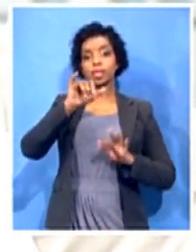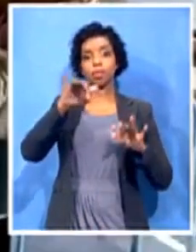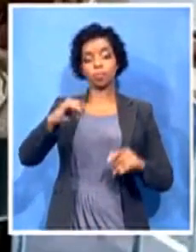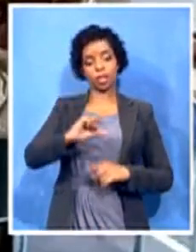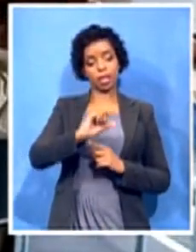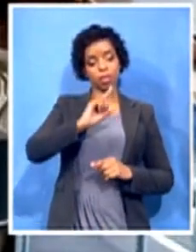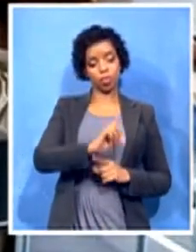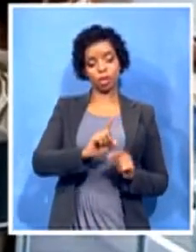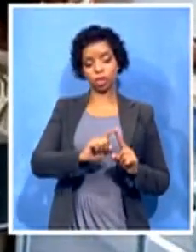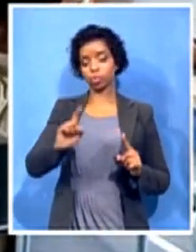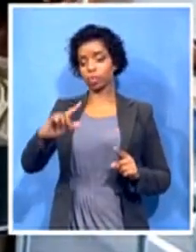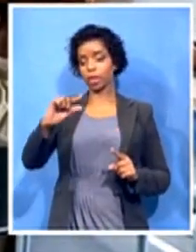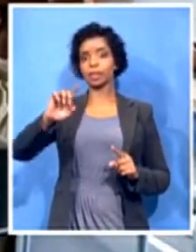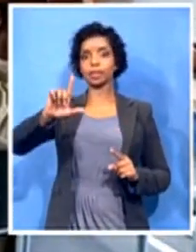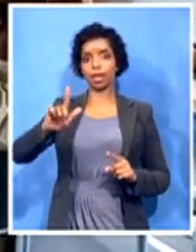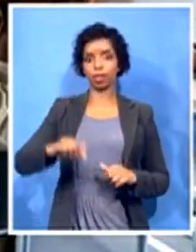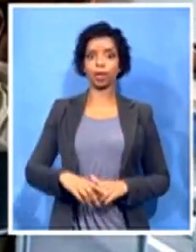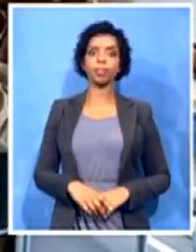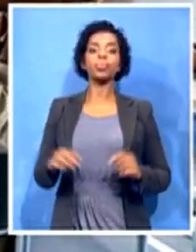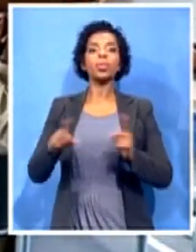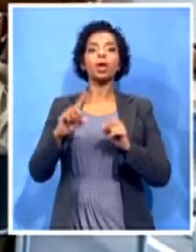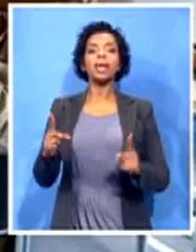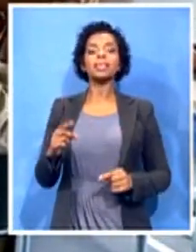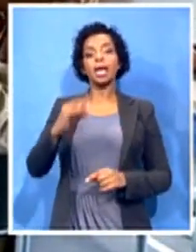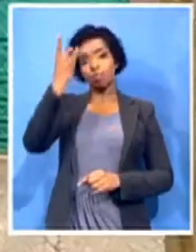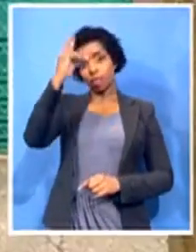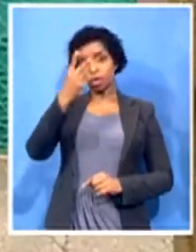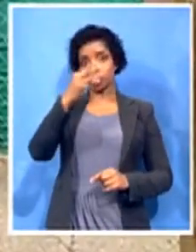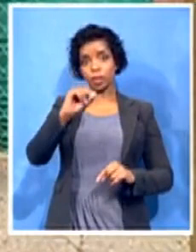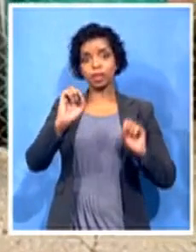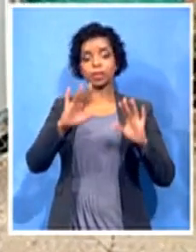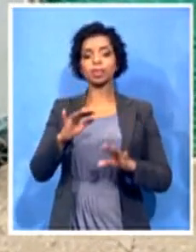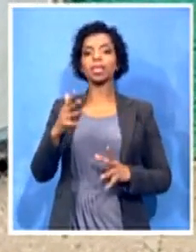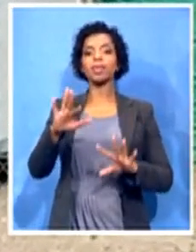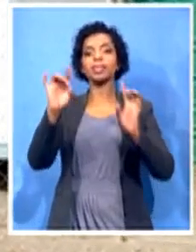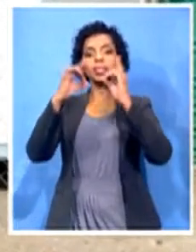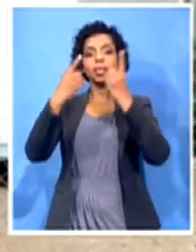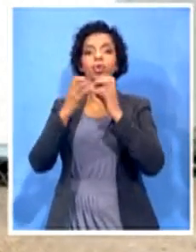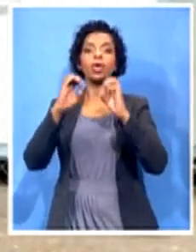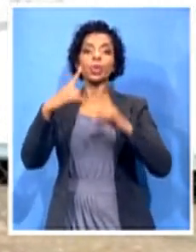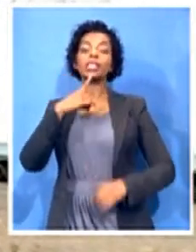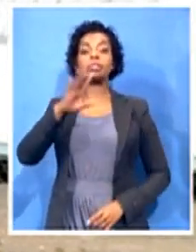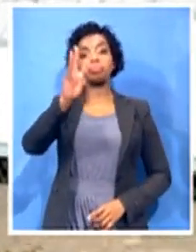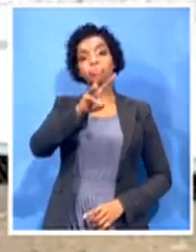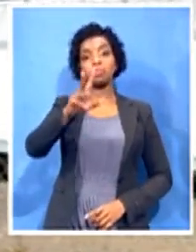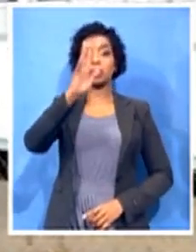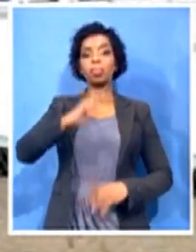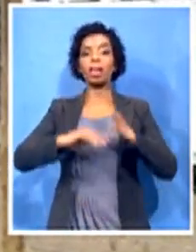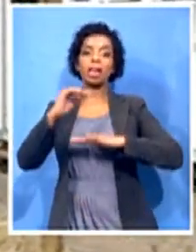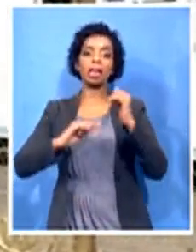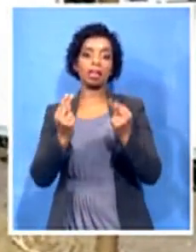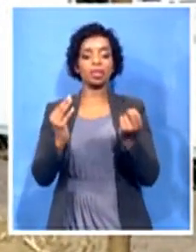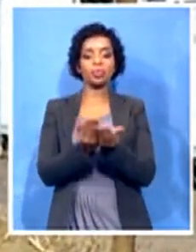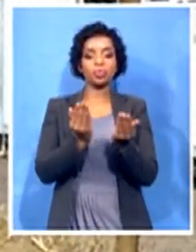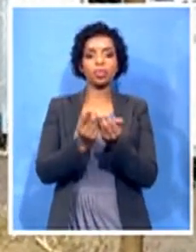Education committed to build a new school in the same year. Two weeks later, the Department of Education objected to the